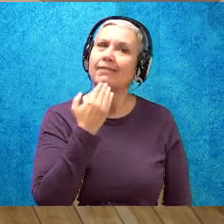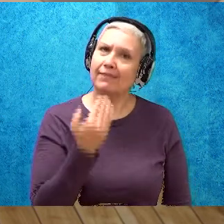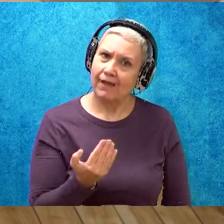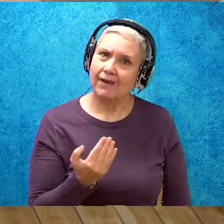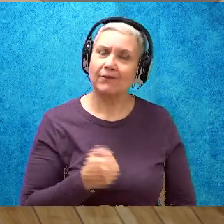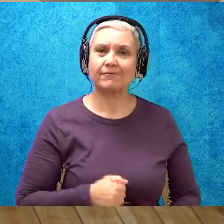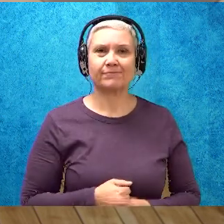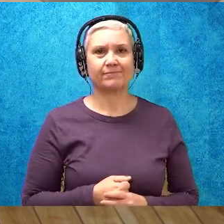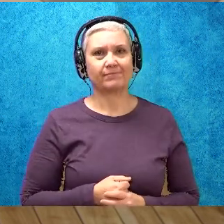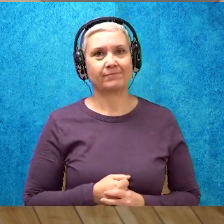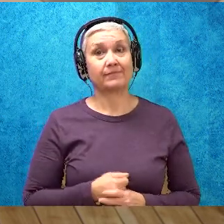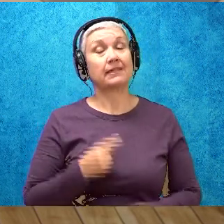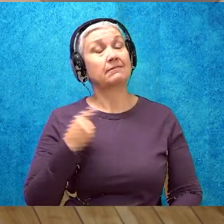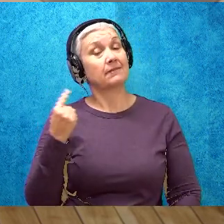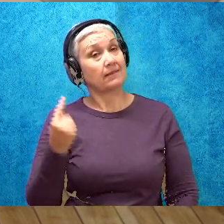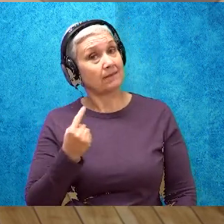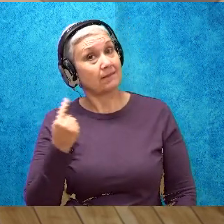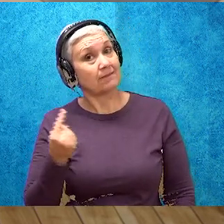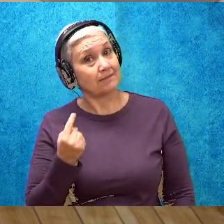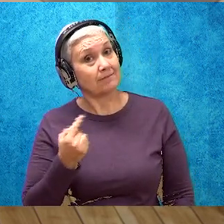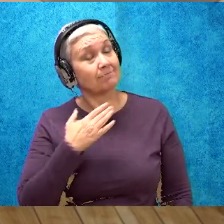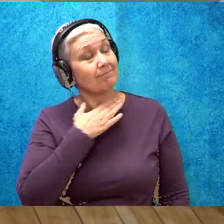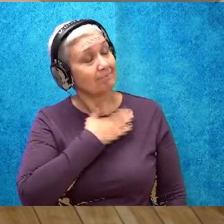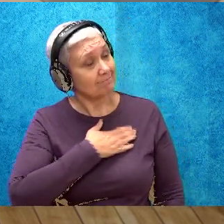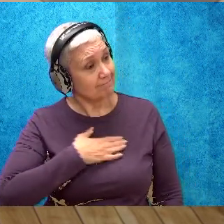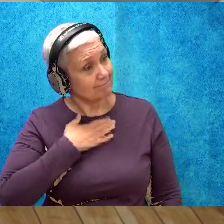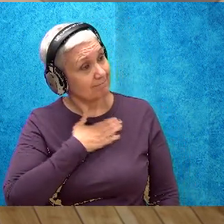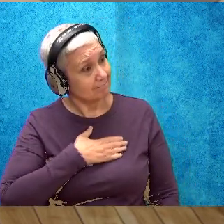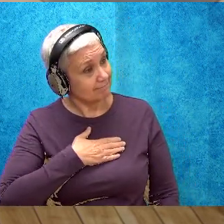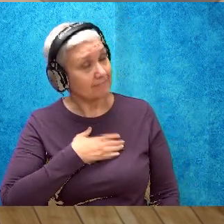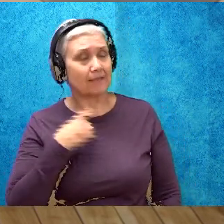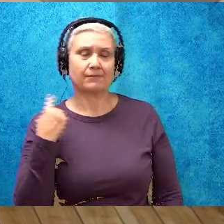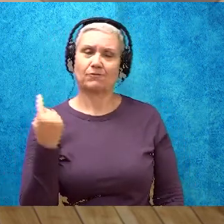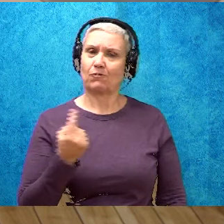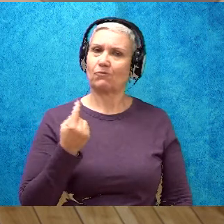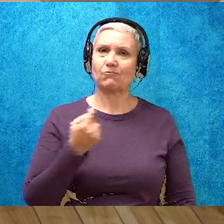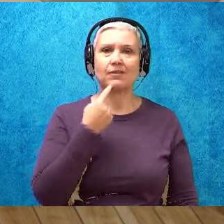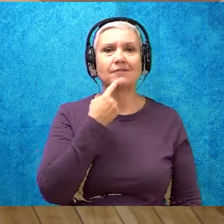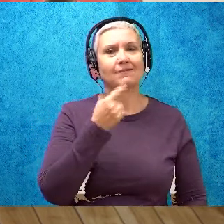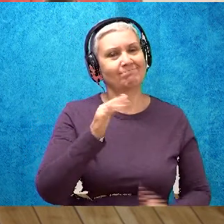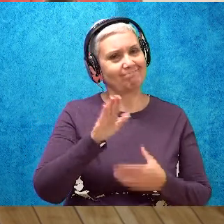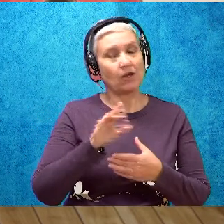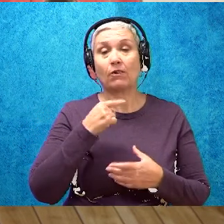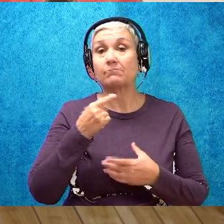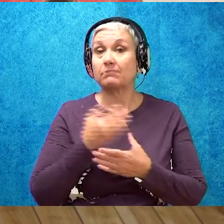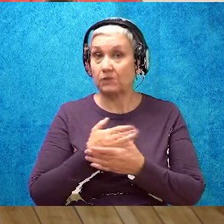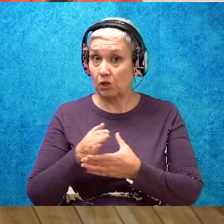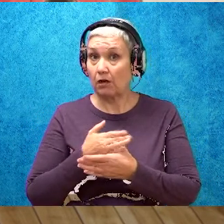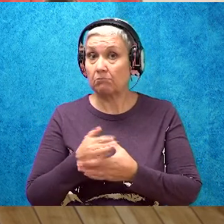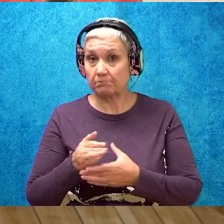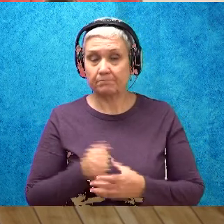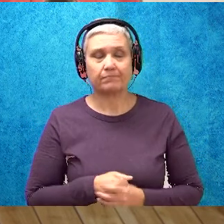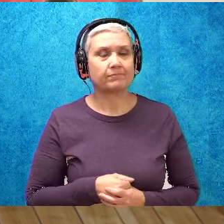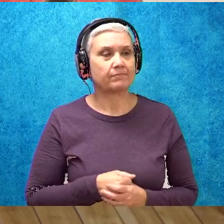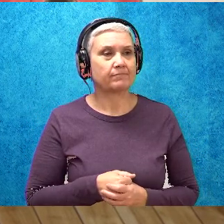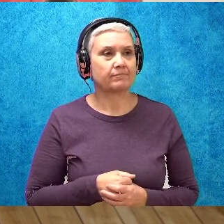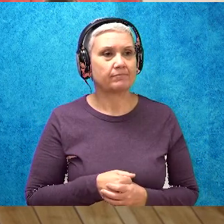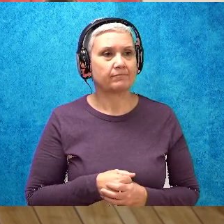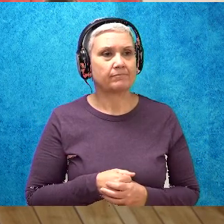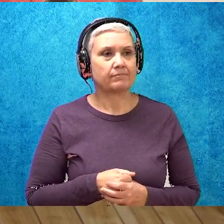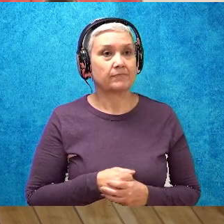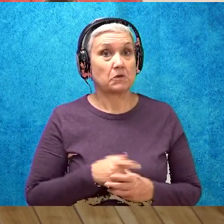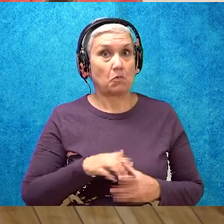And they always say please and they always share. Giant